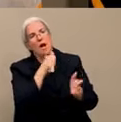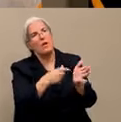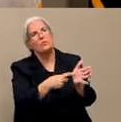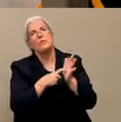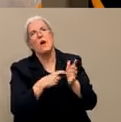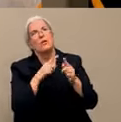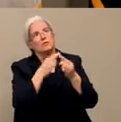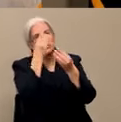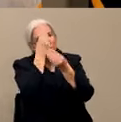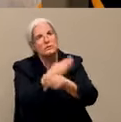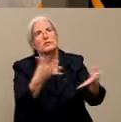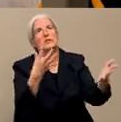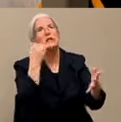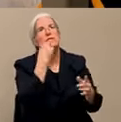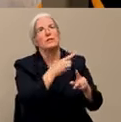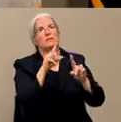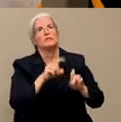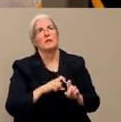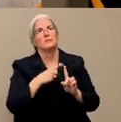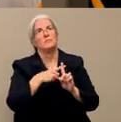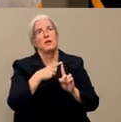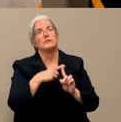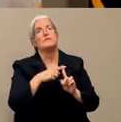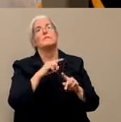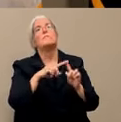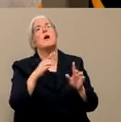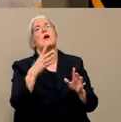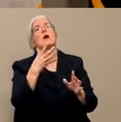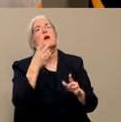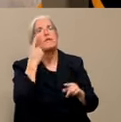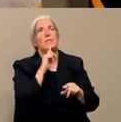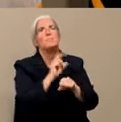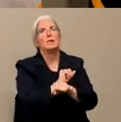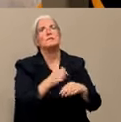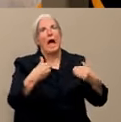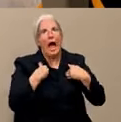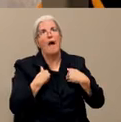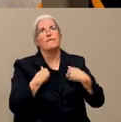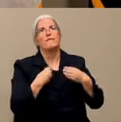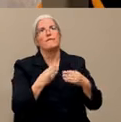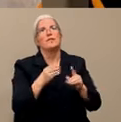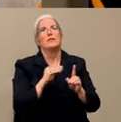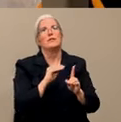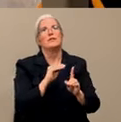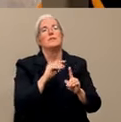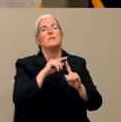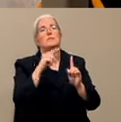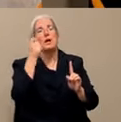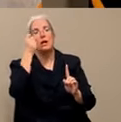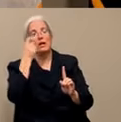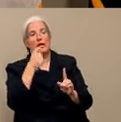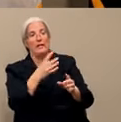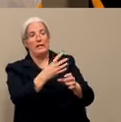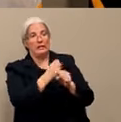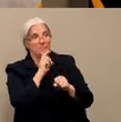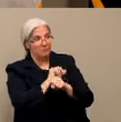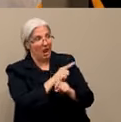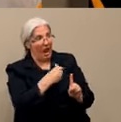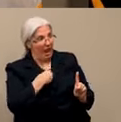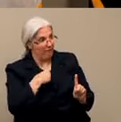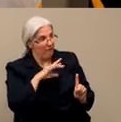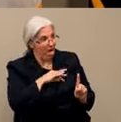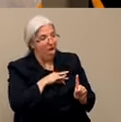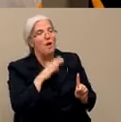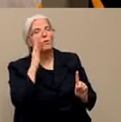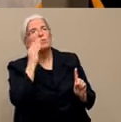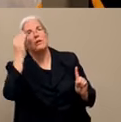So what happens is it is mandated to be reported to public health. And when we get these reports, we do a contact investigation. So